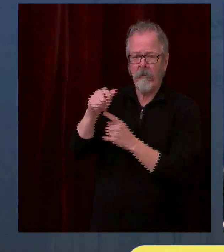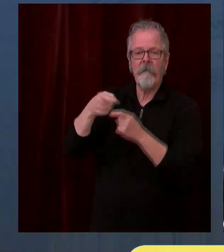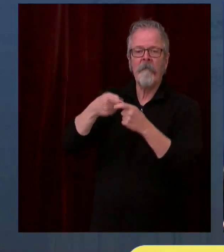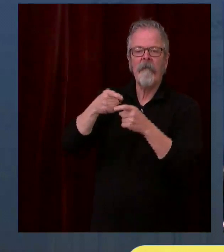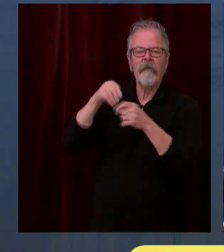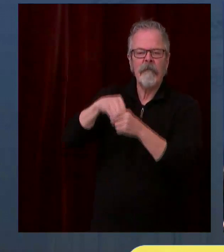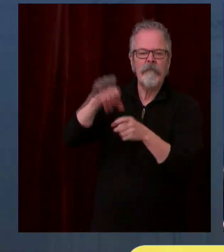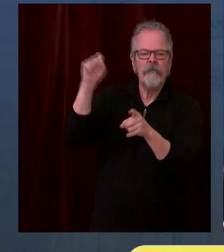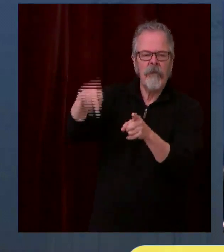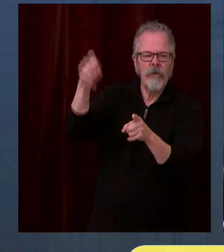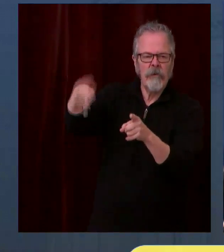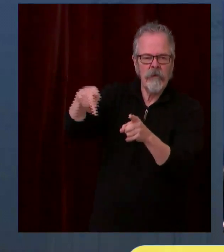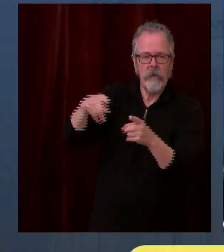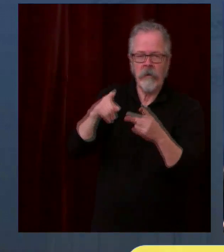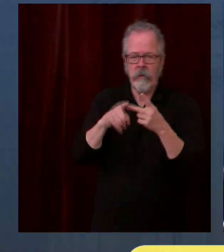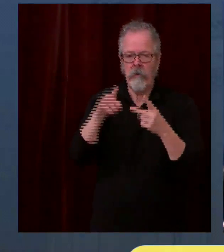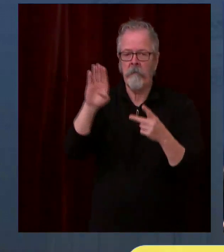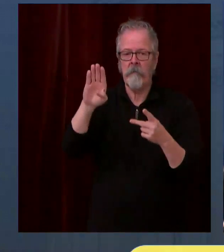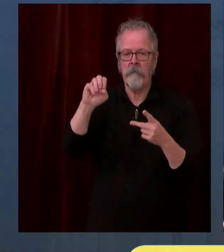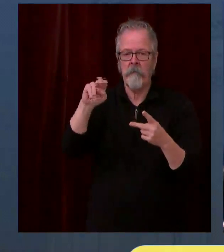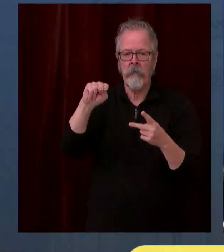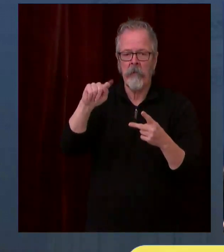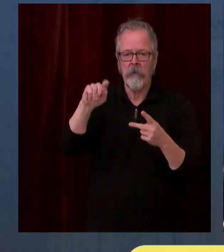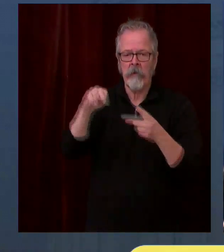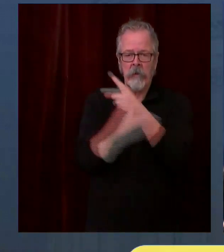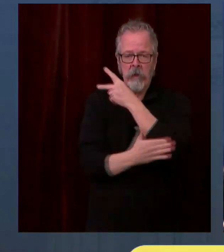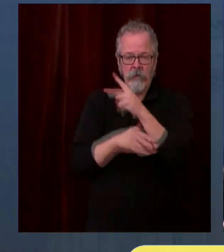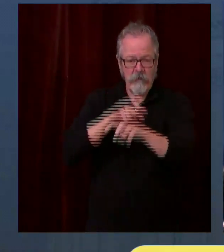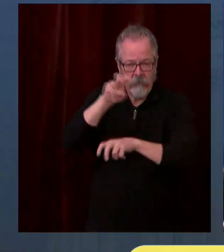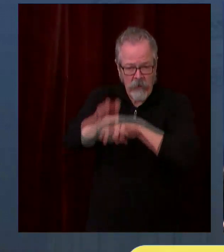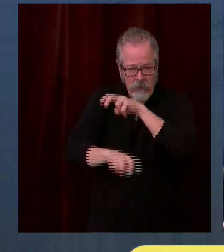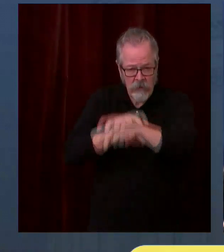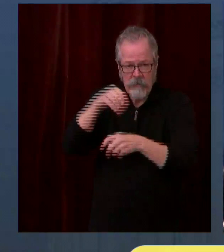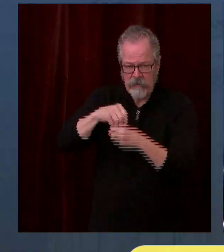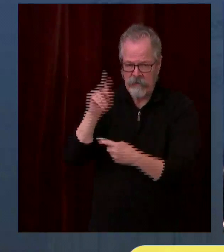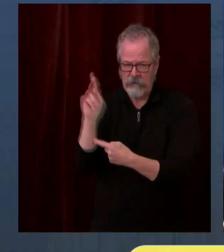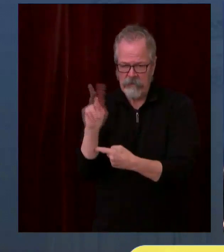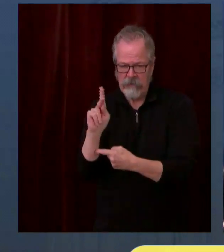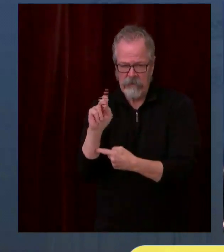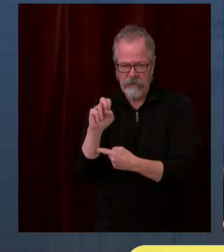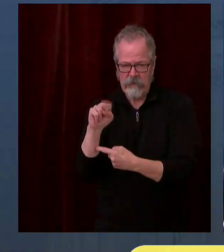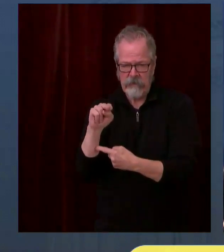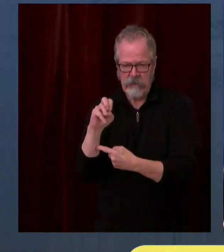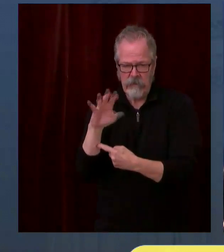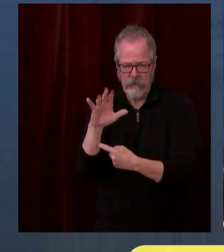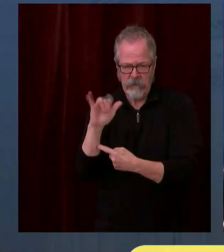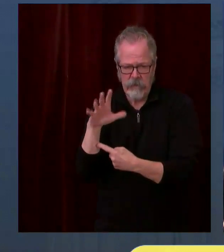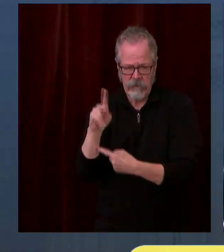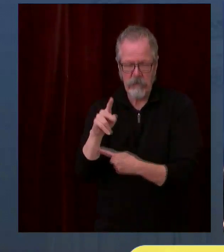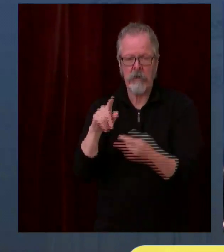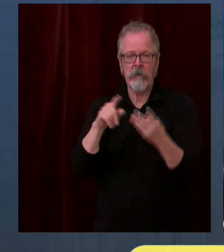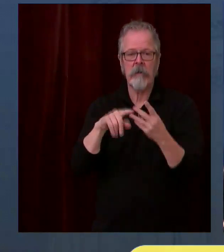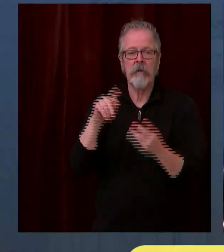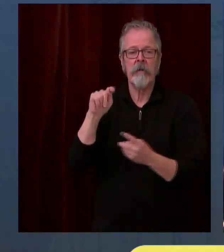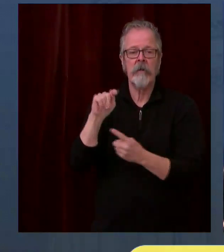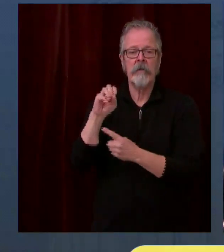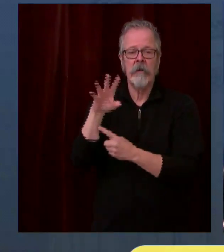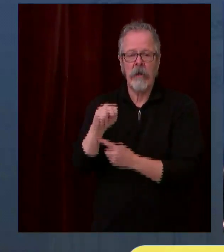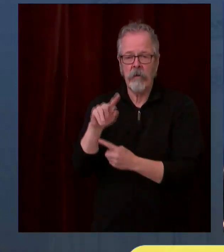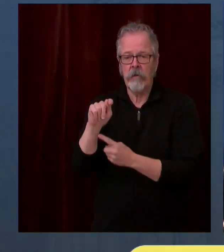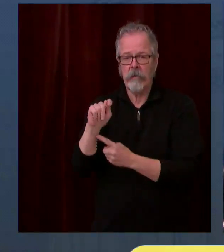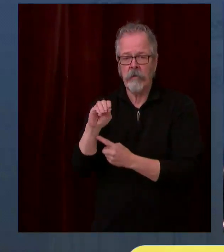Fairgrounds in Kennewick, the Towne Toyota Center in Wenatchee, and the Clark County Fairgrounds in Ridgefield.